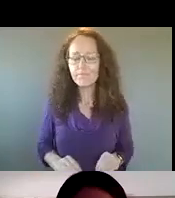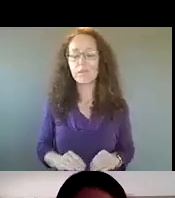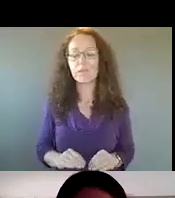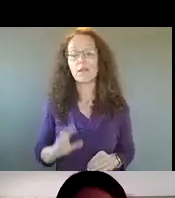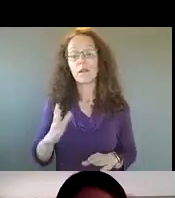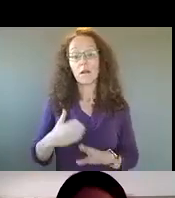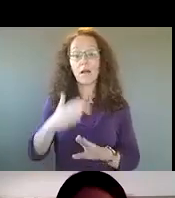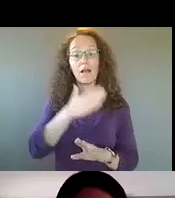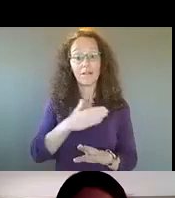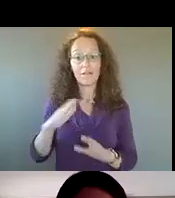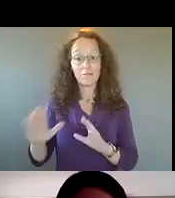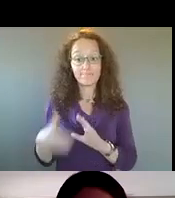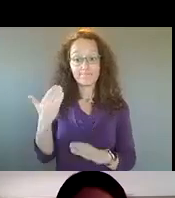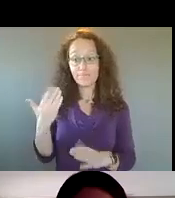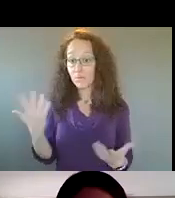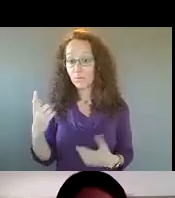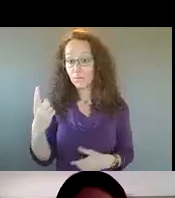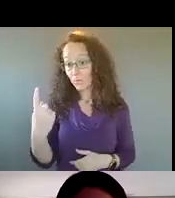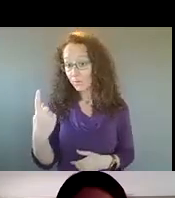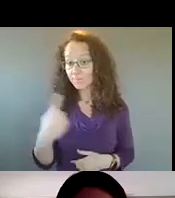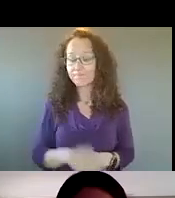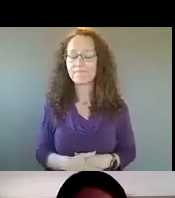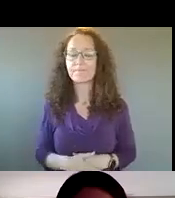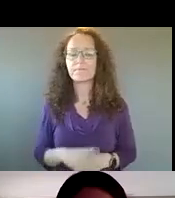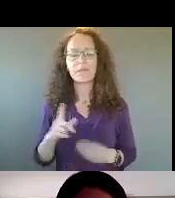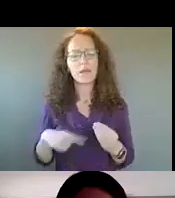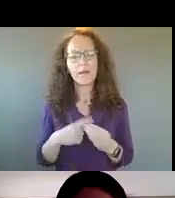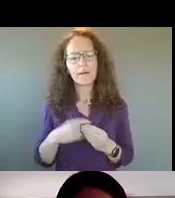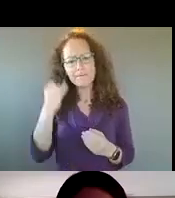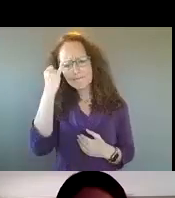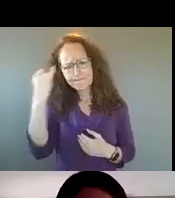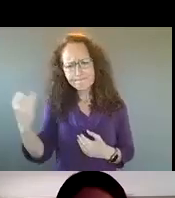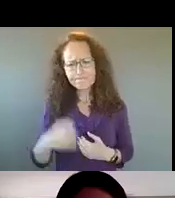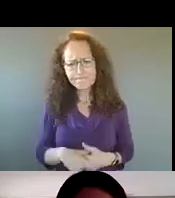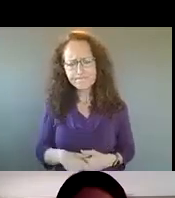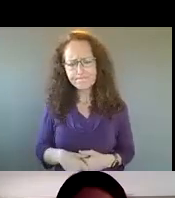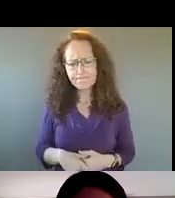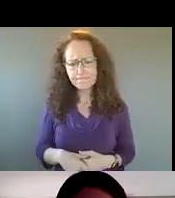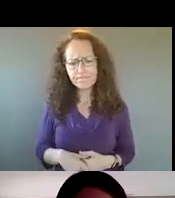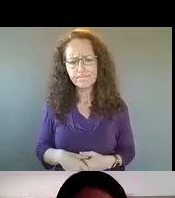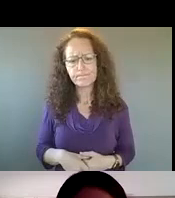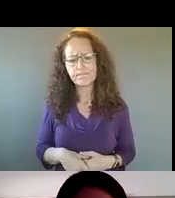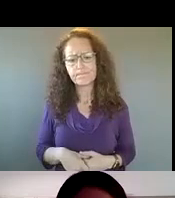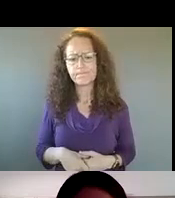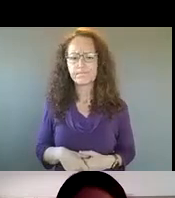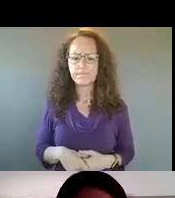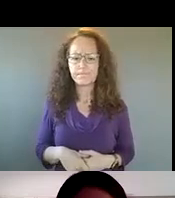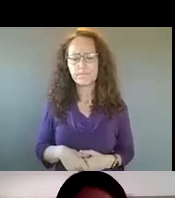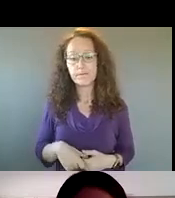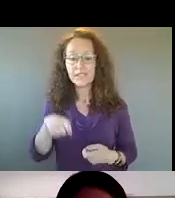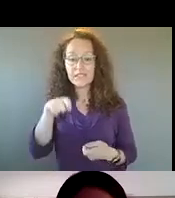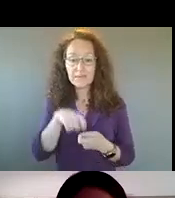in advance, um, was around, um, the whole notion of, um, centering, um, specific